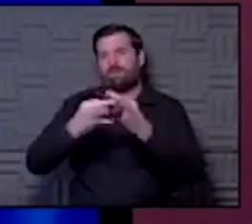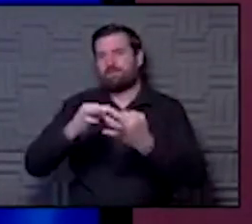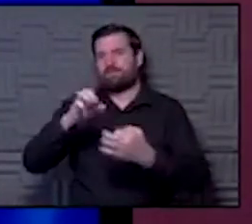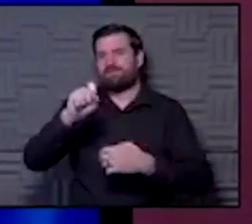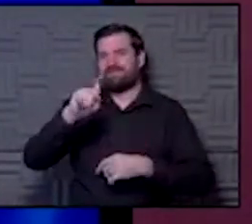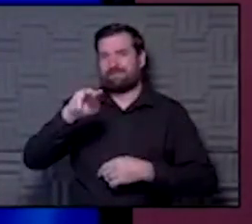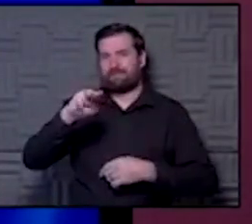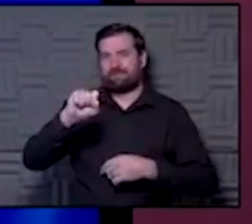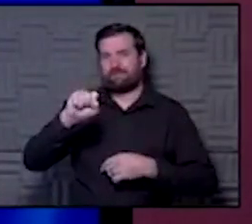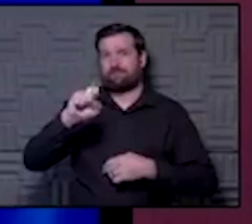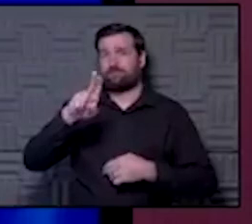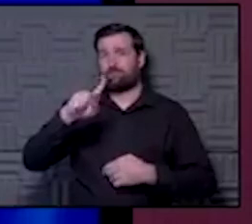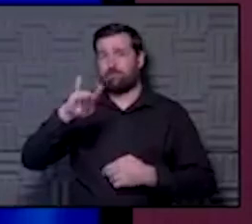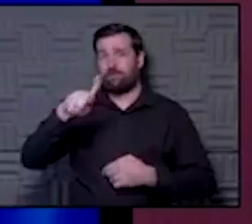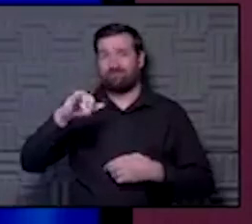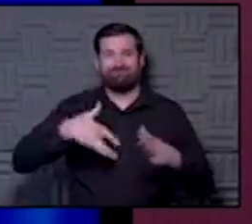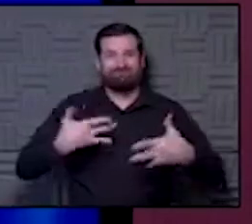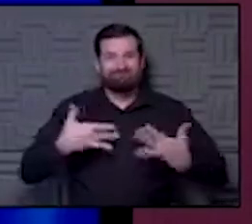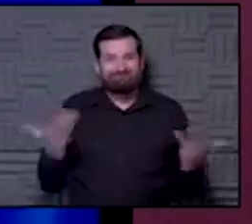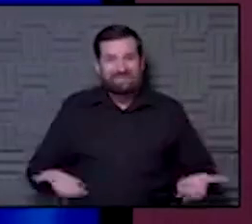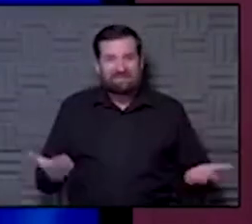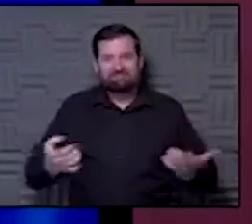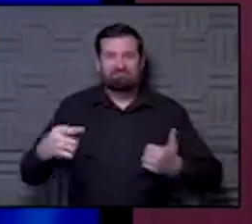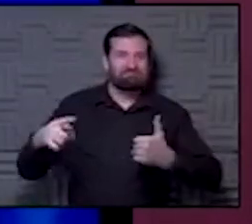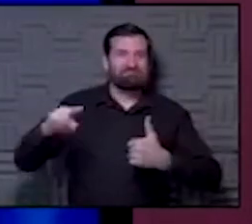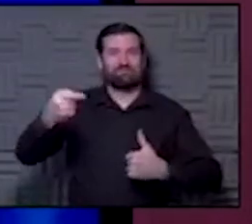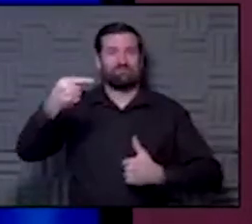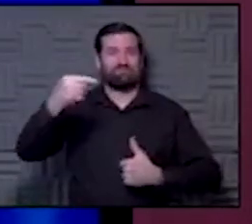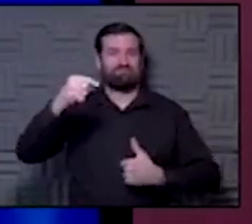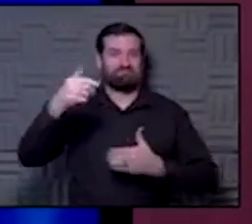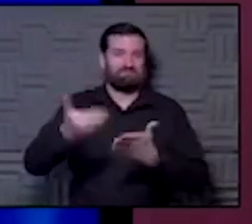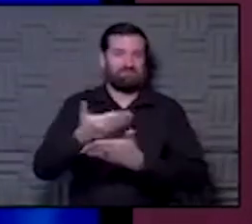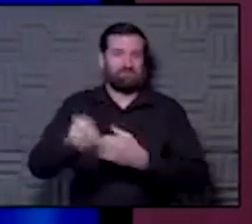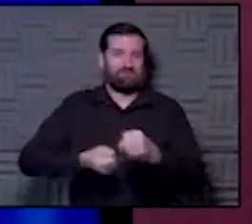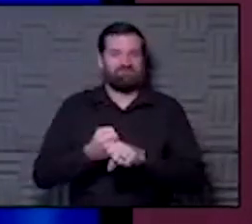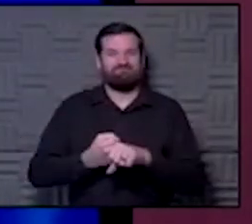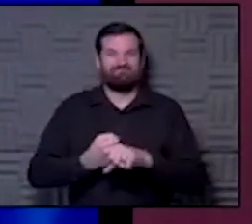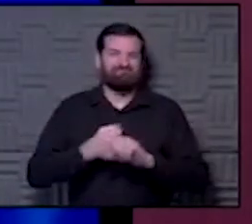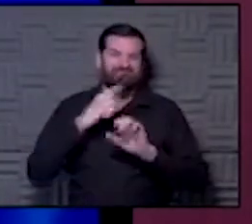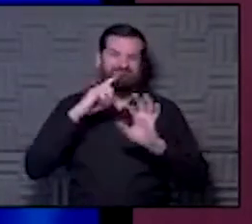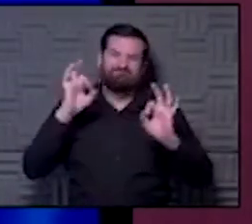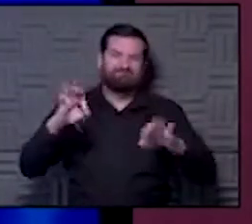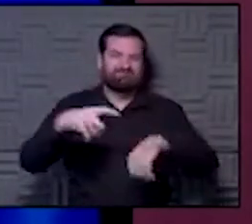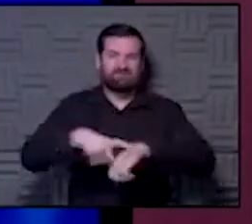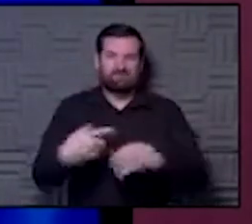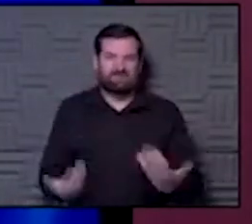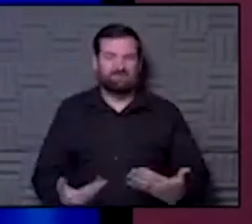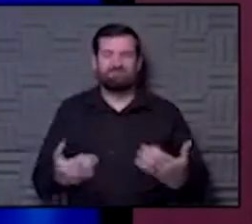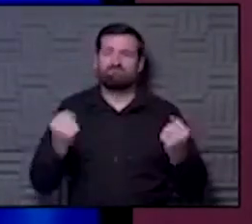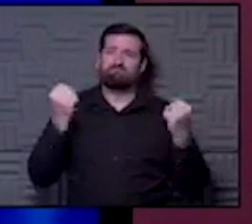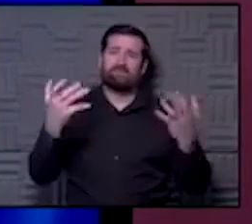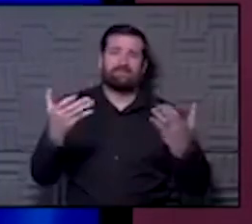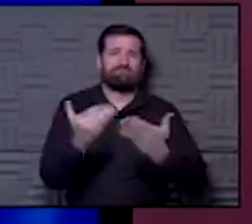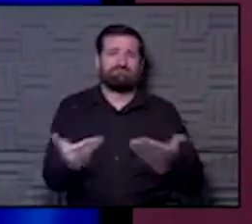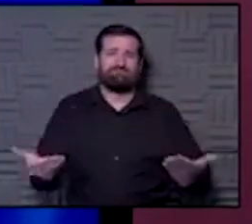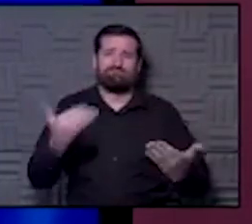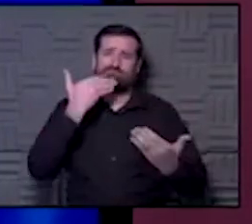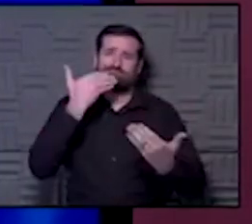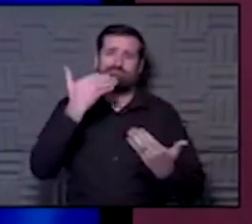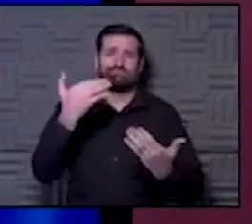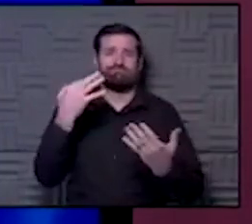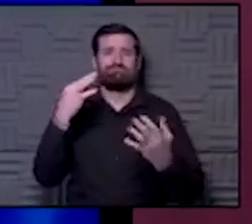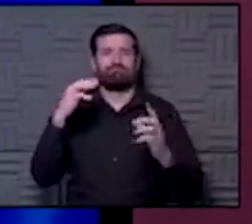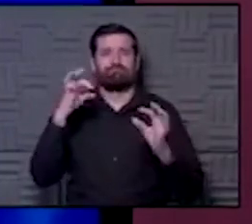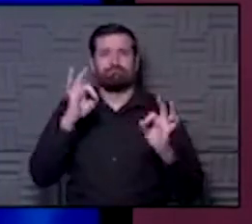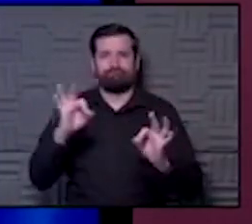Delighted to be back with you at this first of our new year. What a great time to be here because so many good things are going to happen over the next year